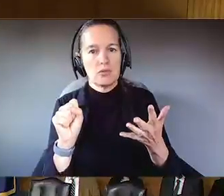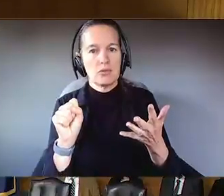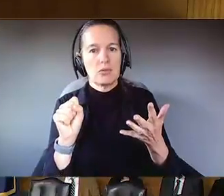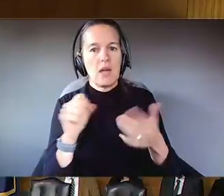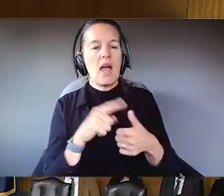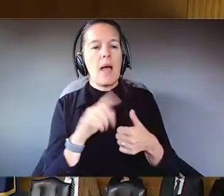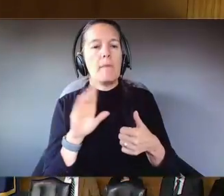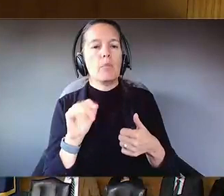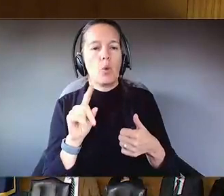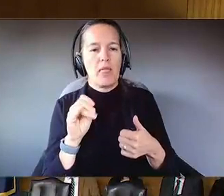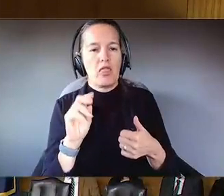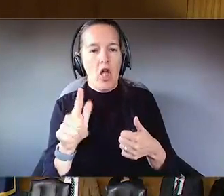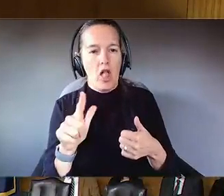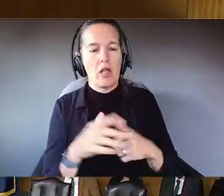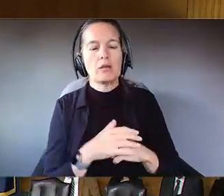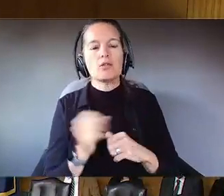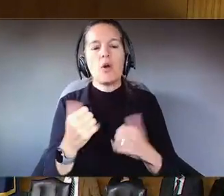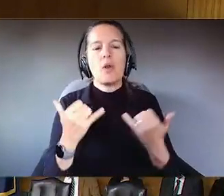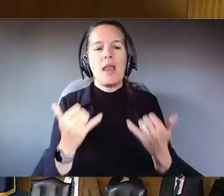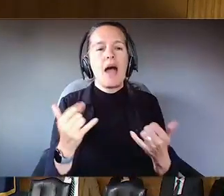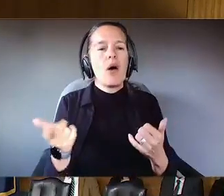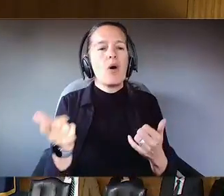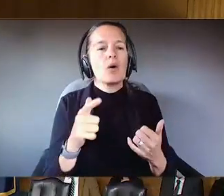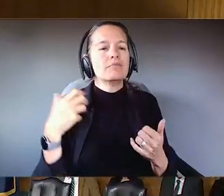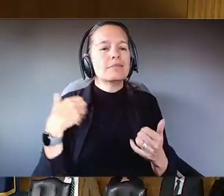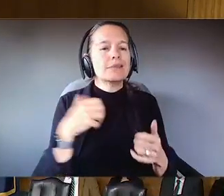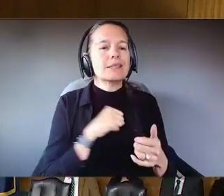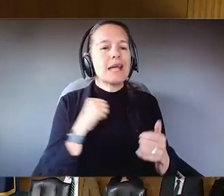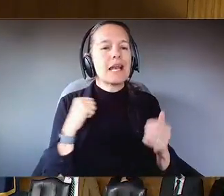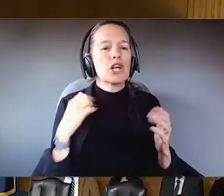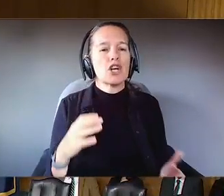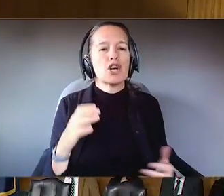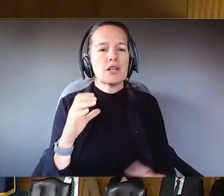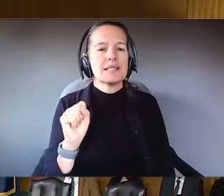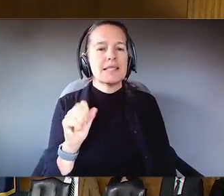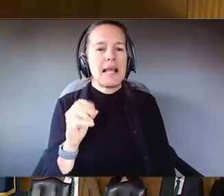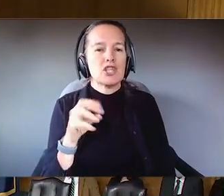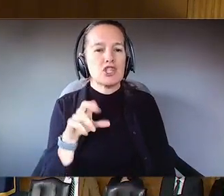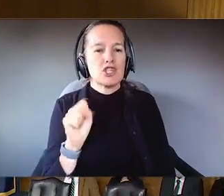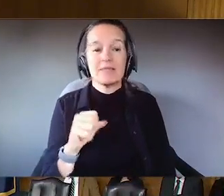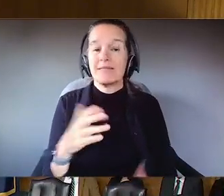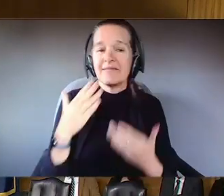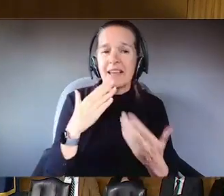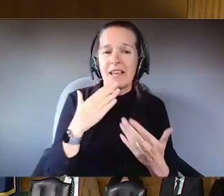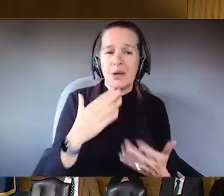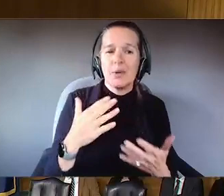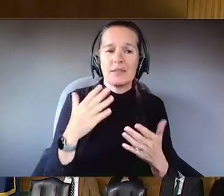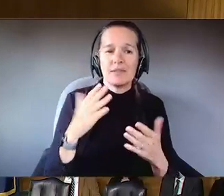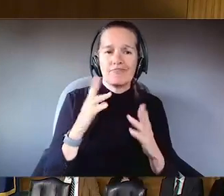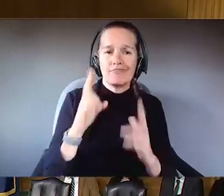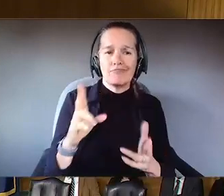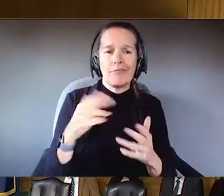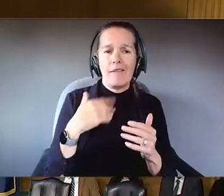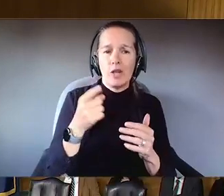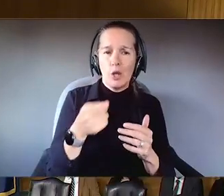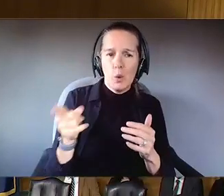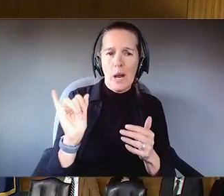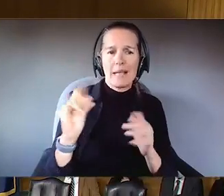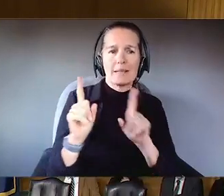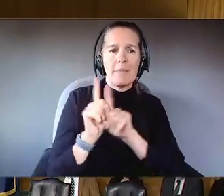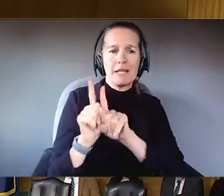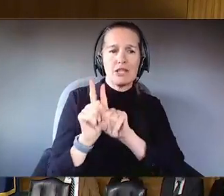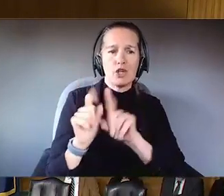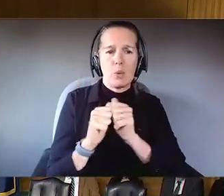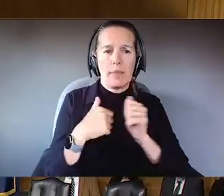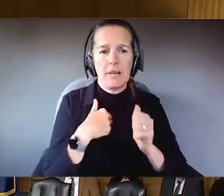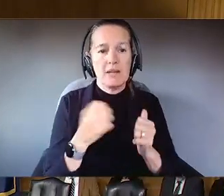Thank you, Mr. Chairman, and it's an honor to have you as my mentor. And welcome, thank you, all of you here, and